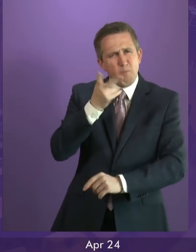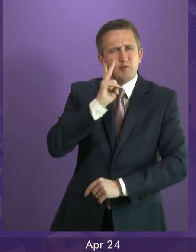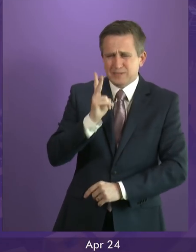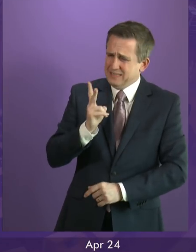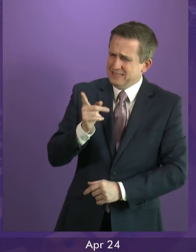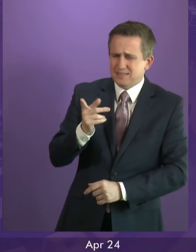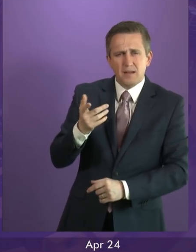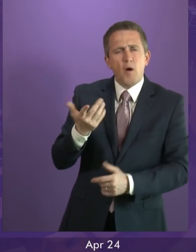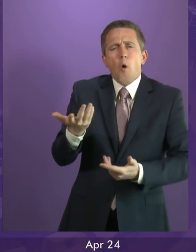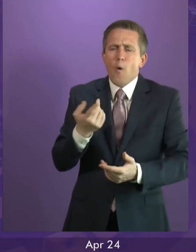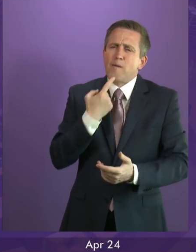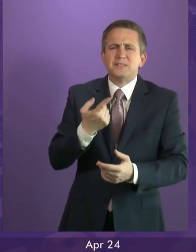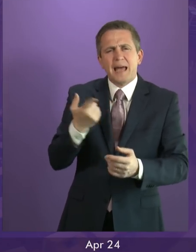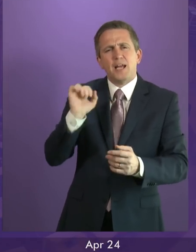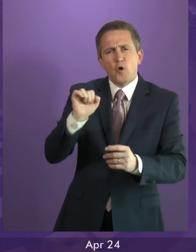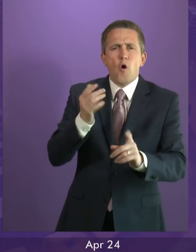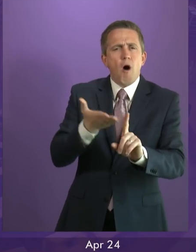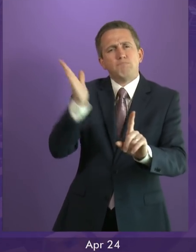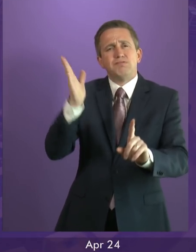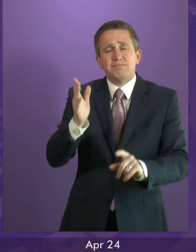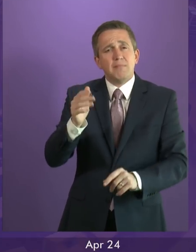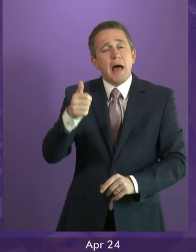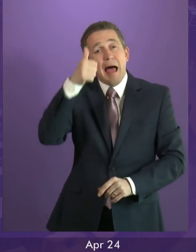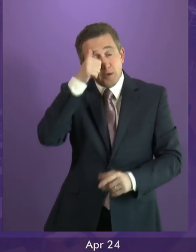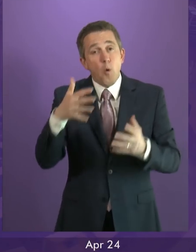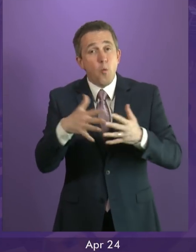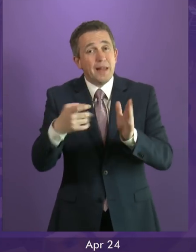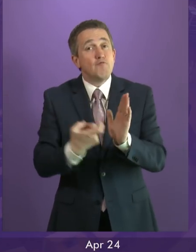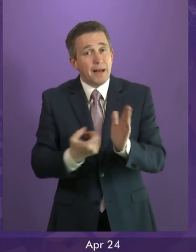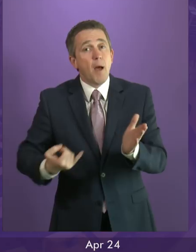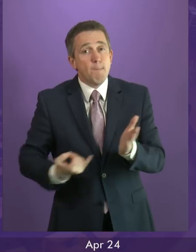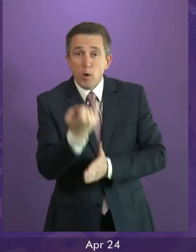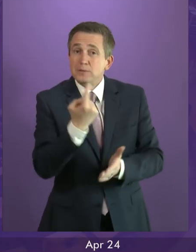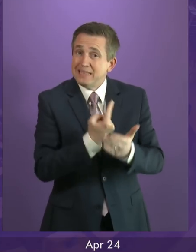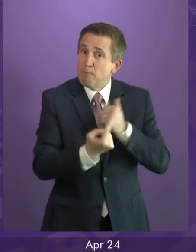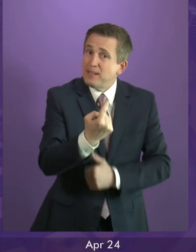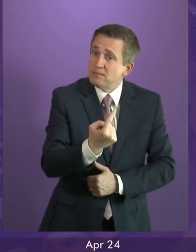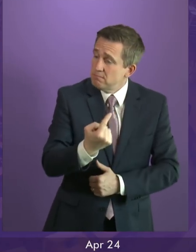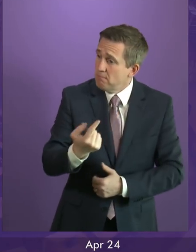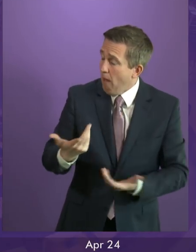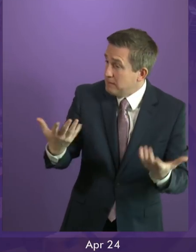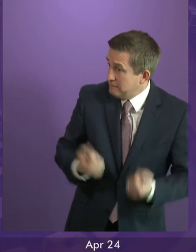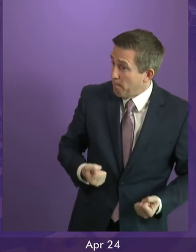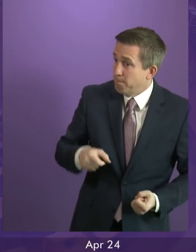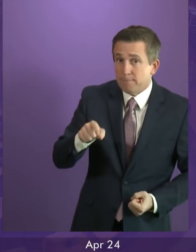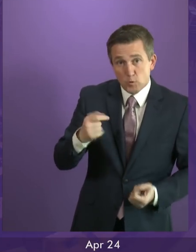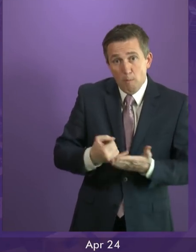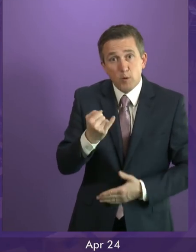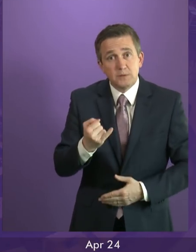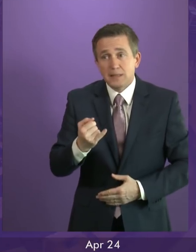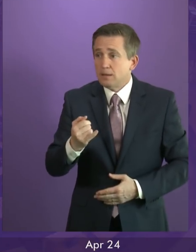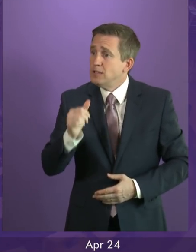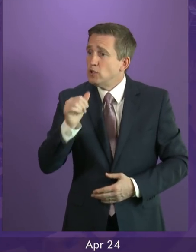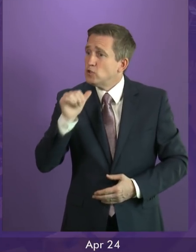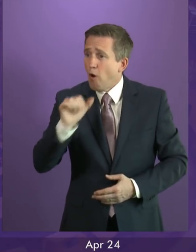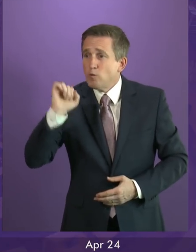a contradiction at the heart of Willie Rennie's position. I know he opposes independence. That is absolutely fine. The issue is not about his view or my